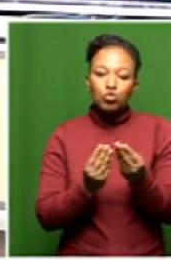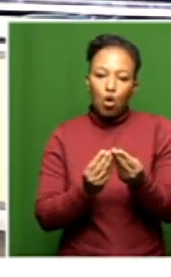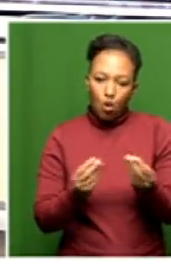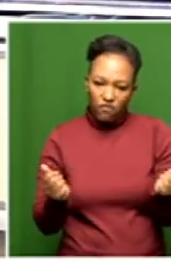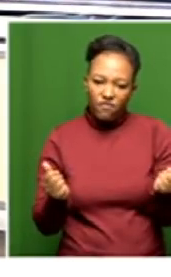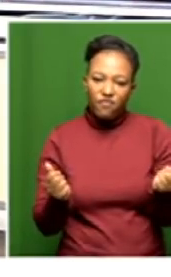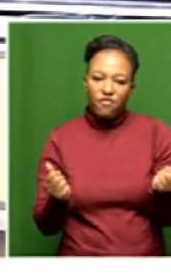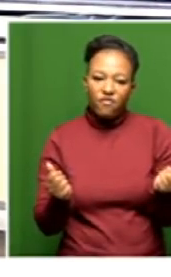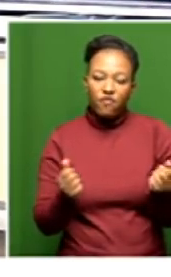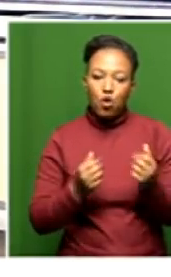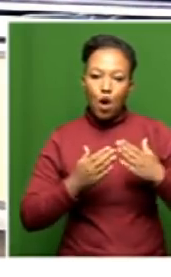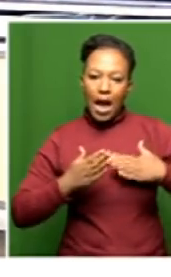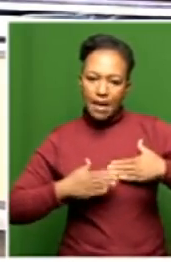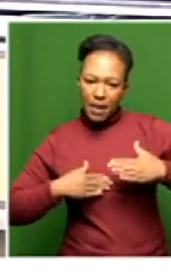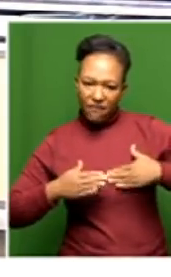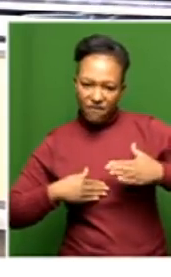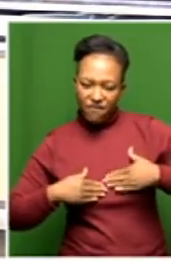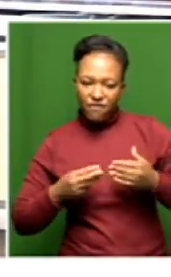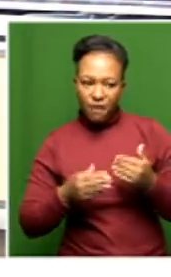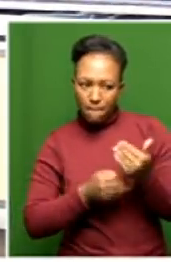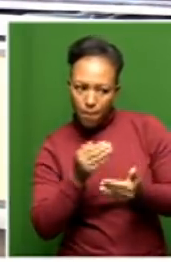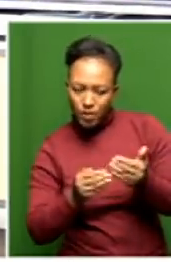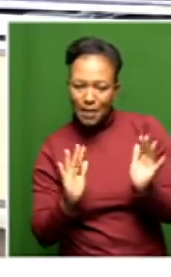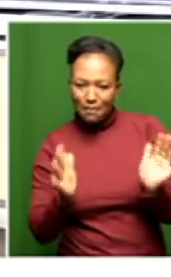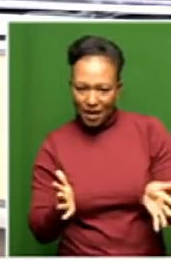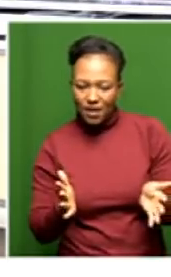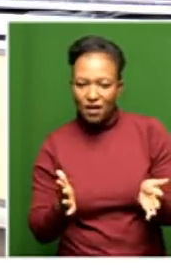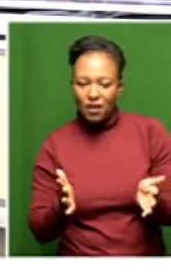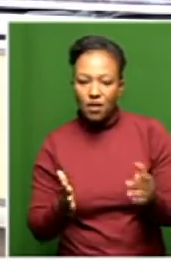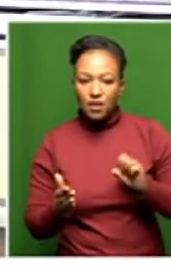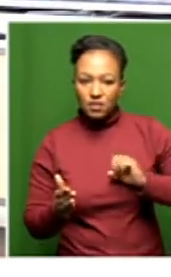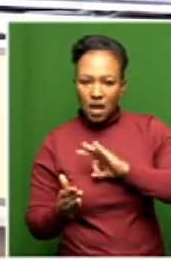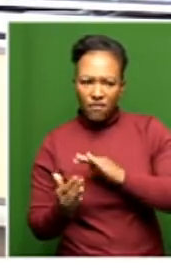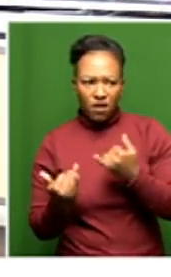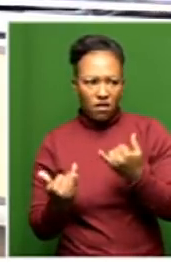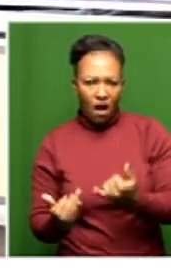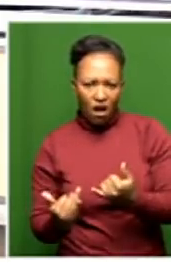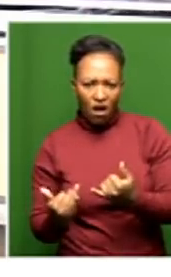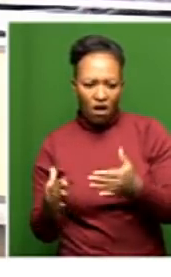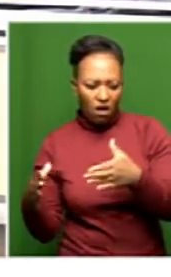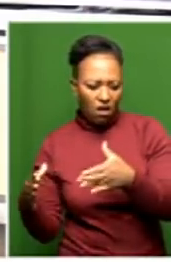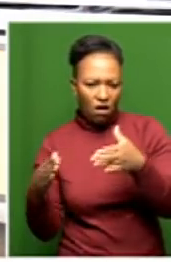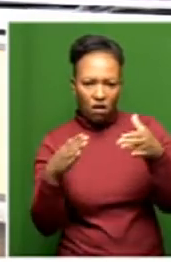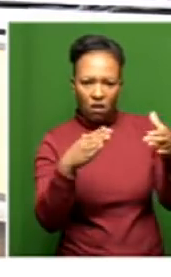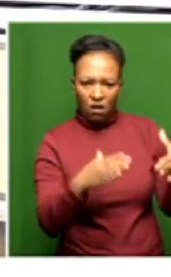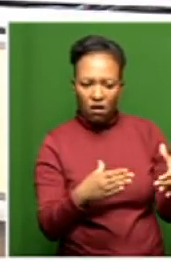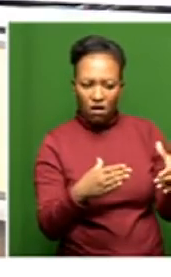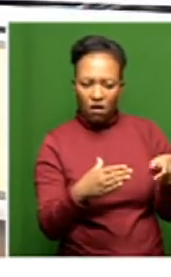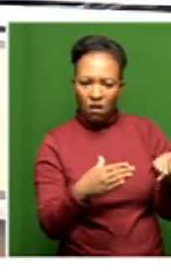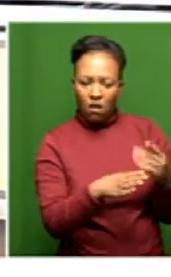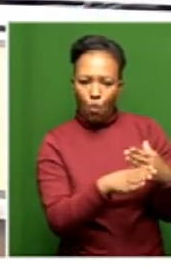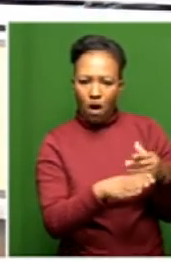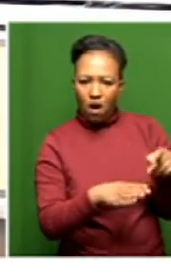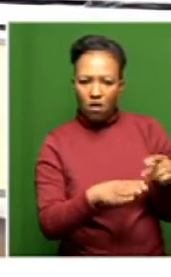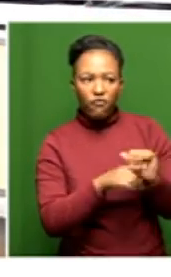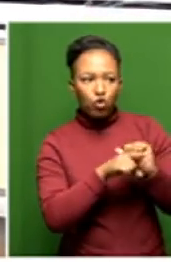the administrative part of this. So the fact that staff then end up at this facility